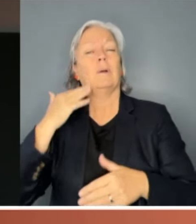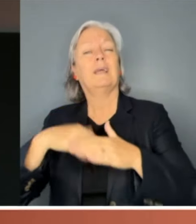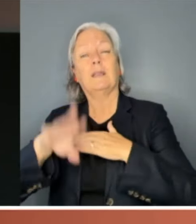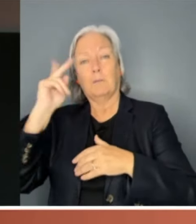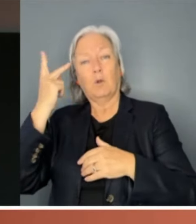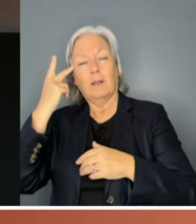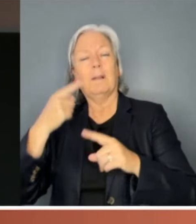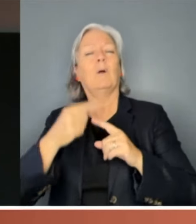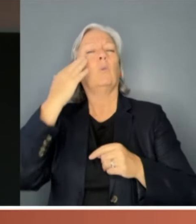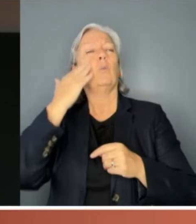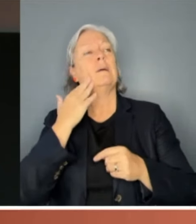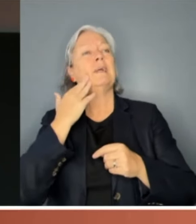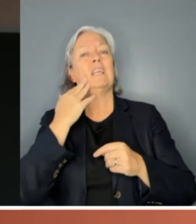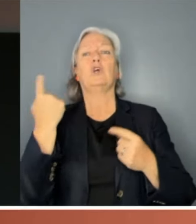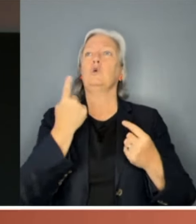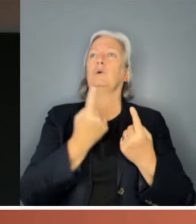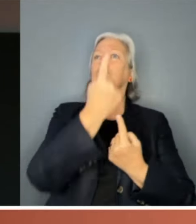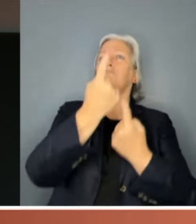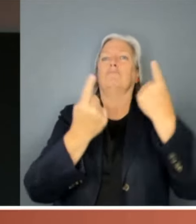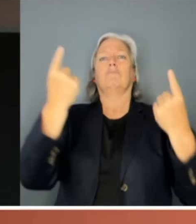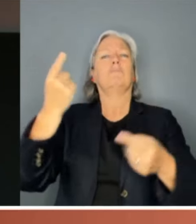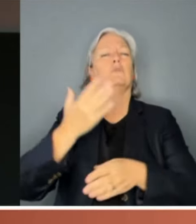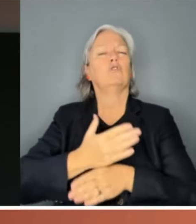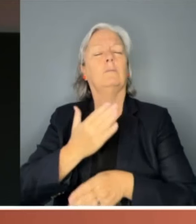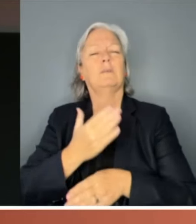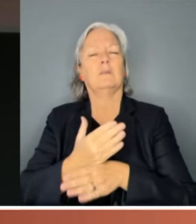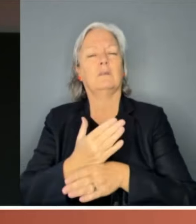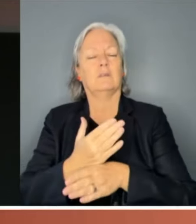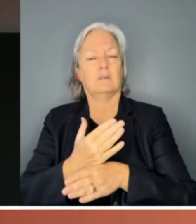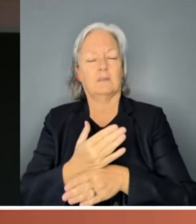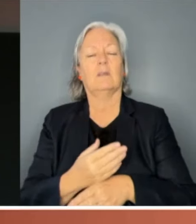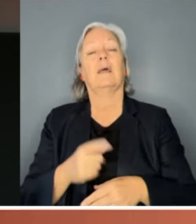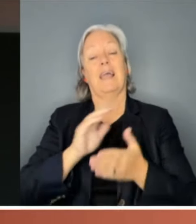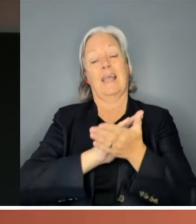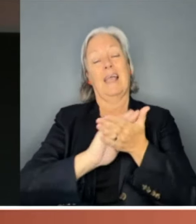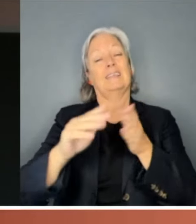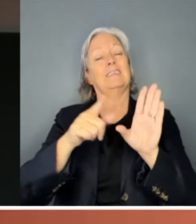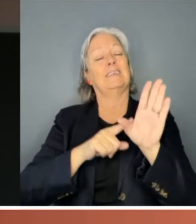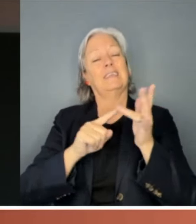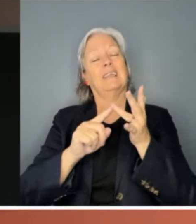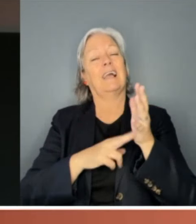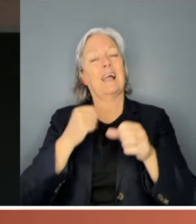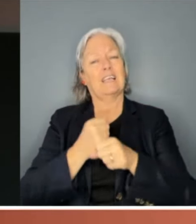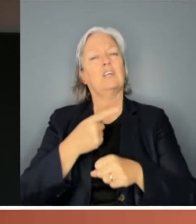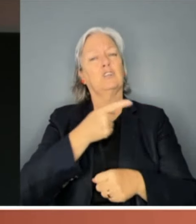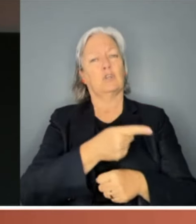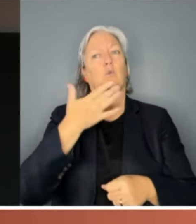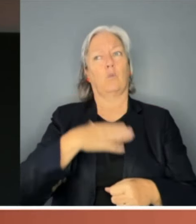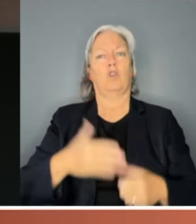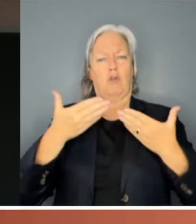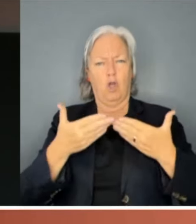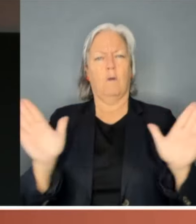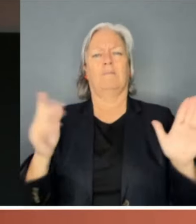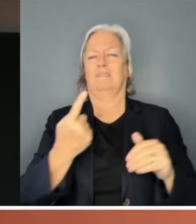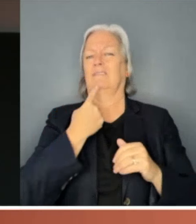profile endure. And secondly, because Hansen Young has chosen to tell her story publicly. So